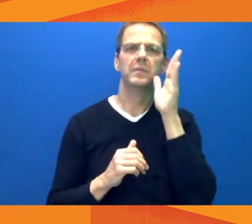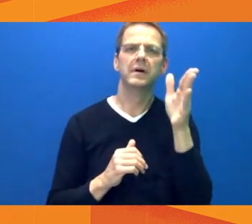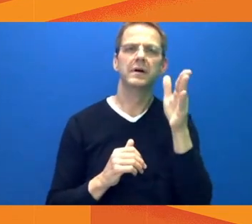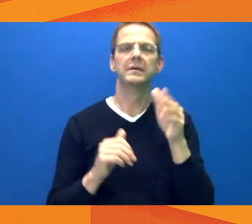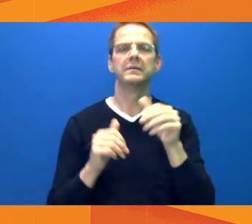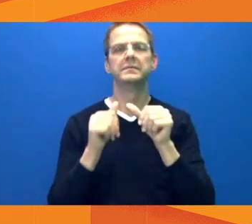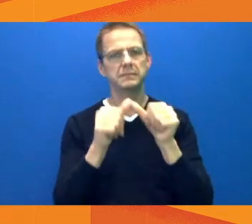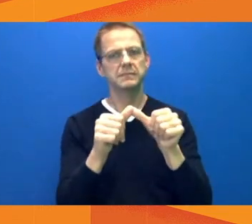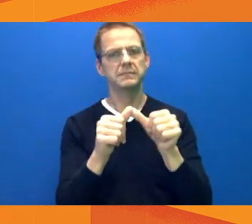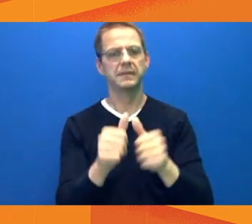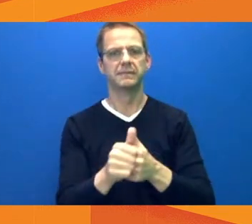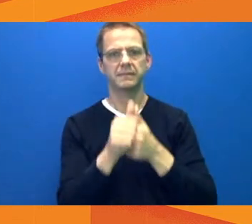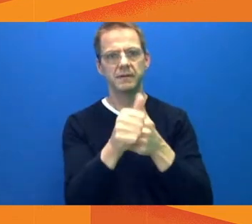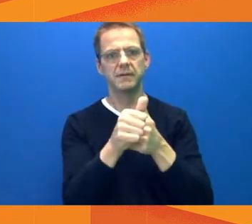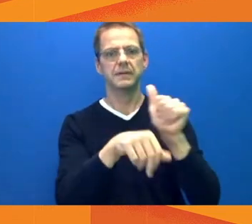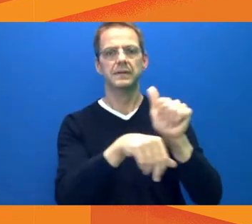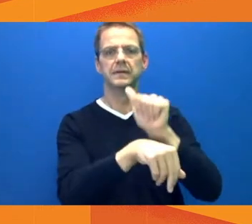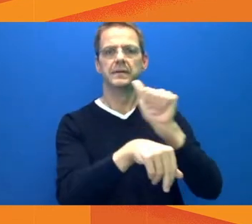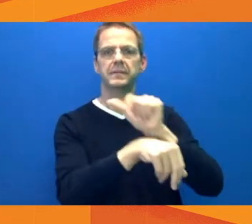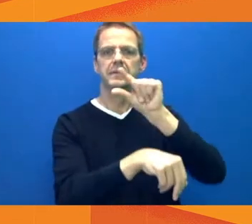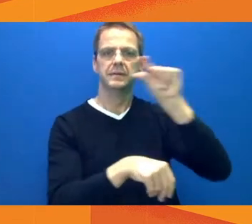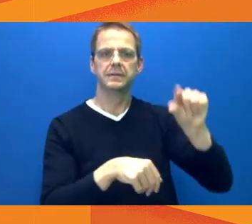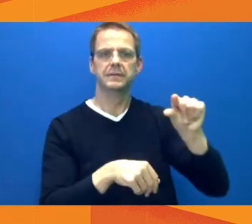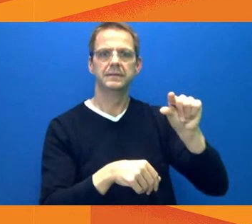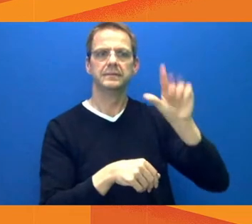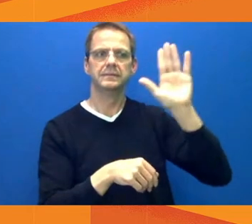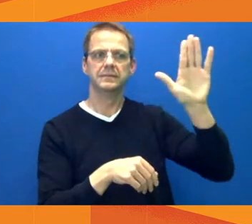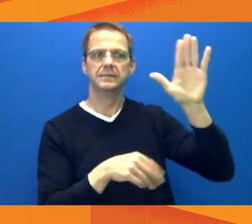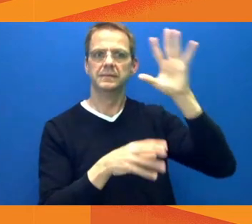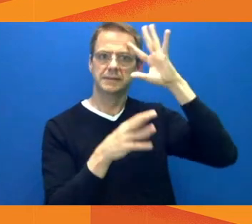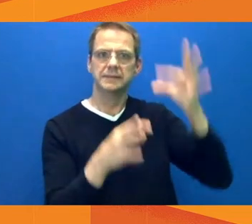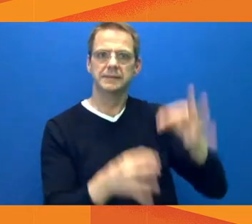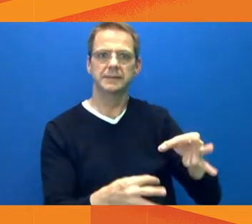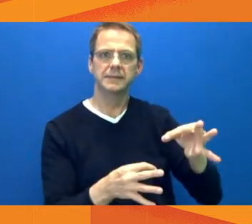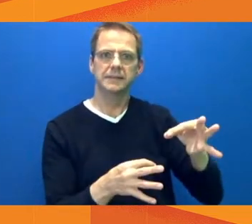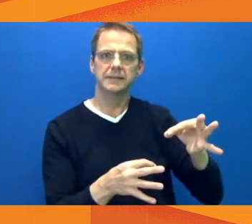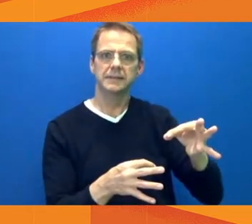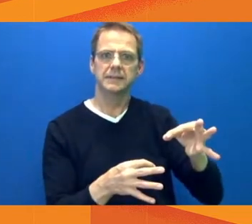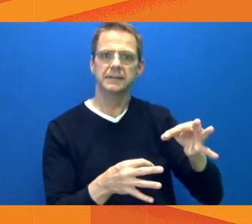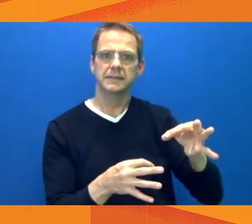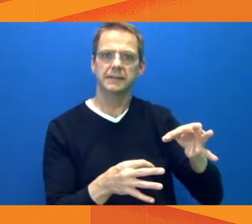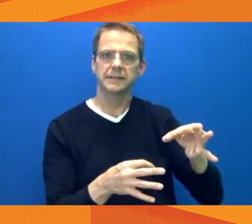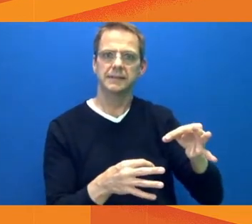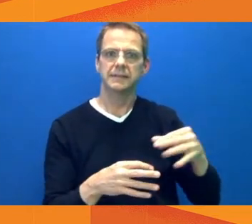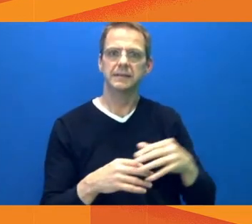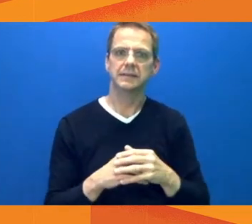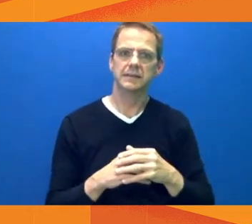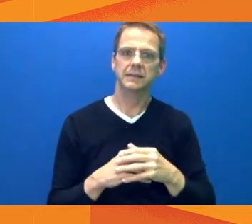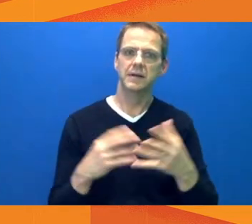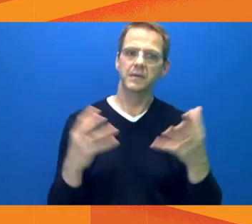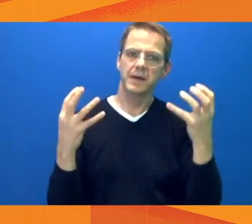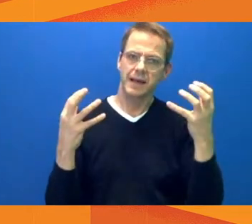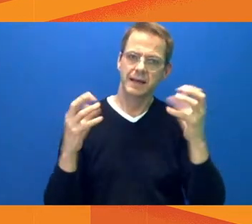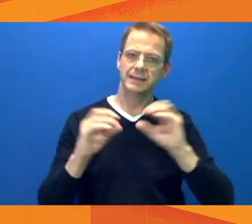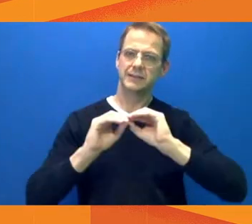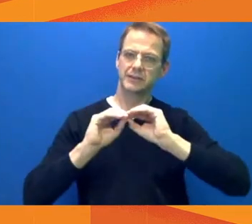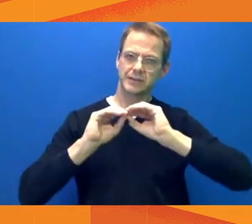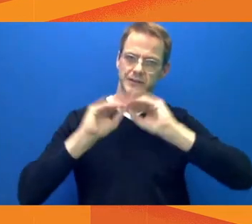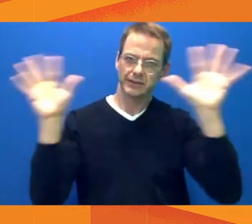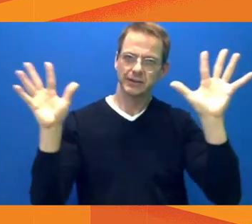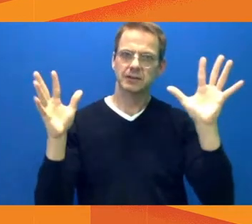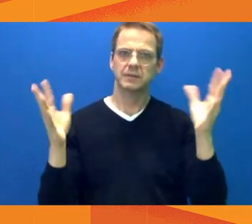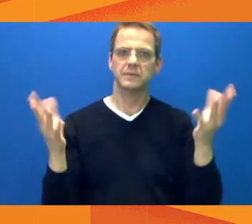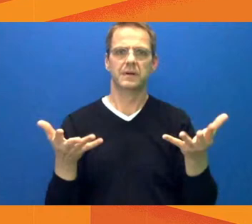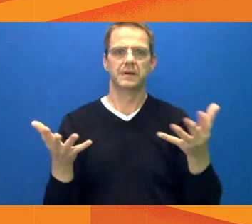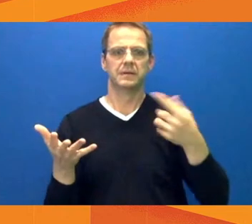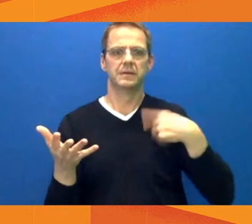our decisions impact the lives of Edmontonians. So we're publicly providing information about what we are monitoring, and you can see it online.